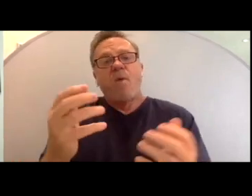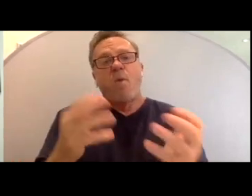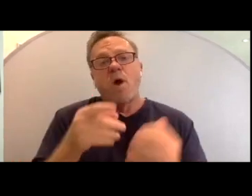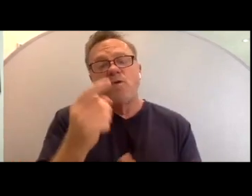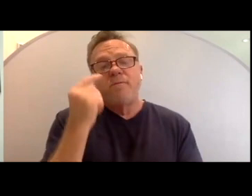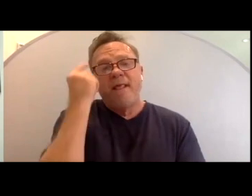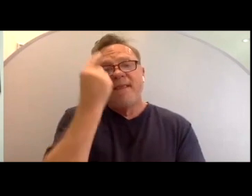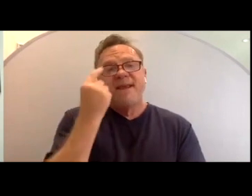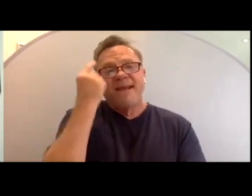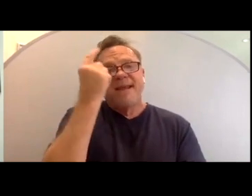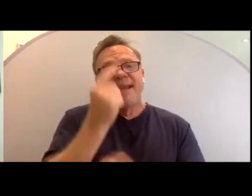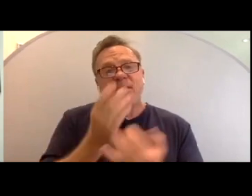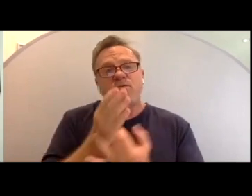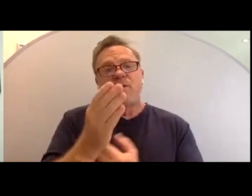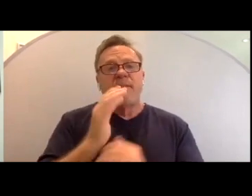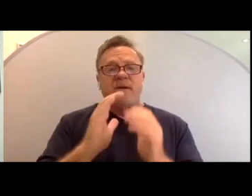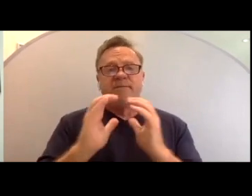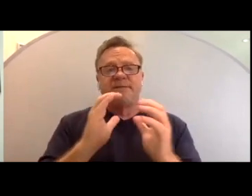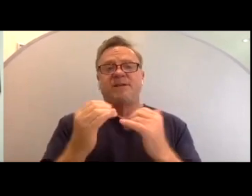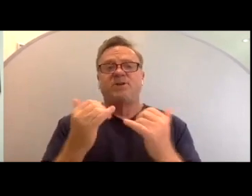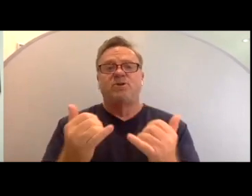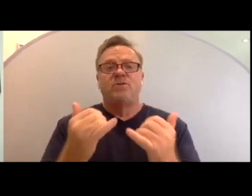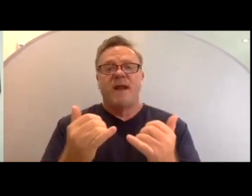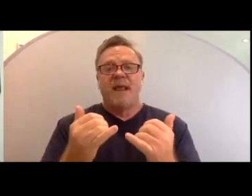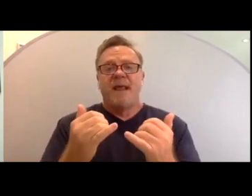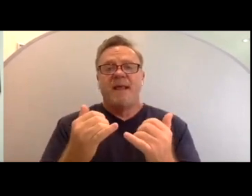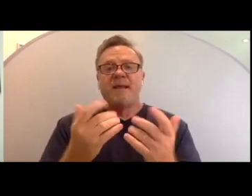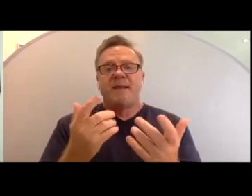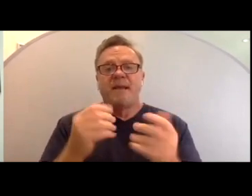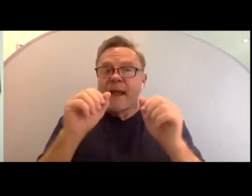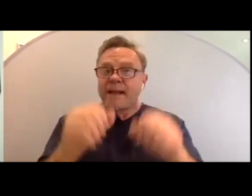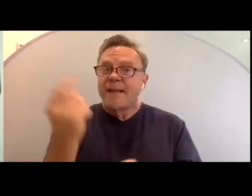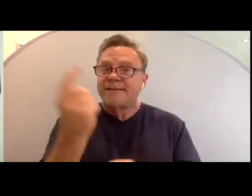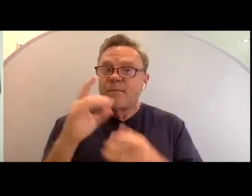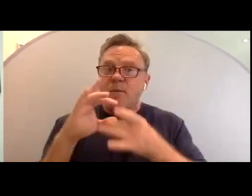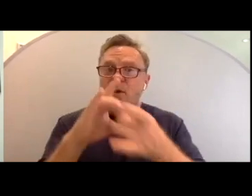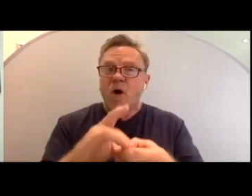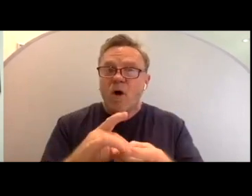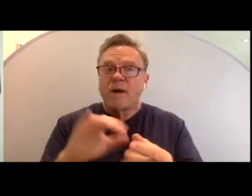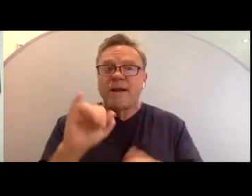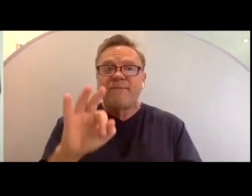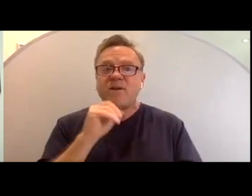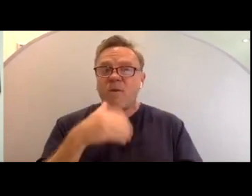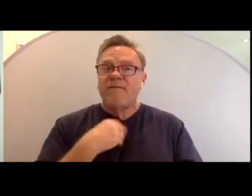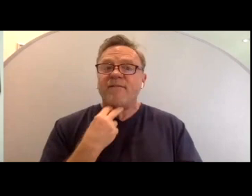thinking kind of throughout our conversation today, can someone belong without a voice.